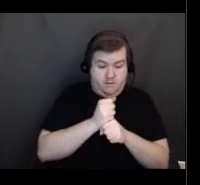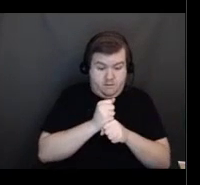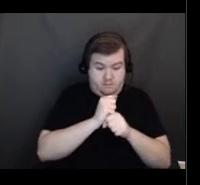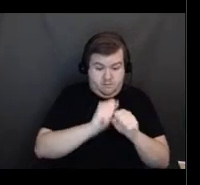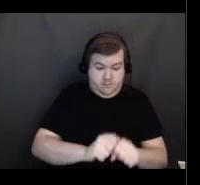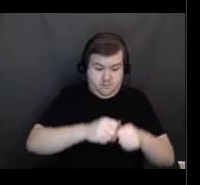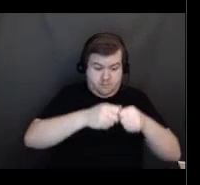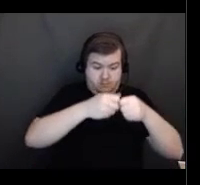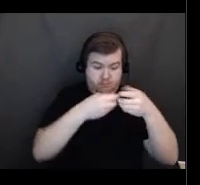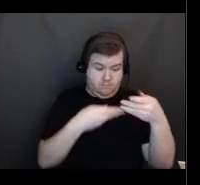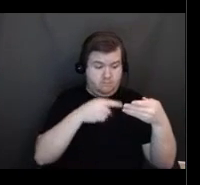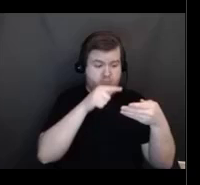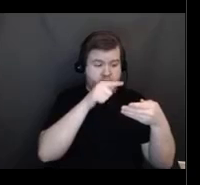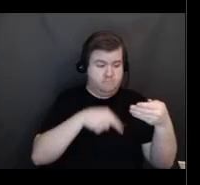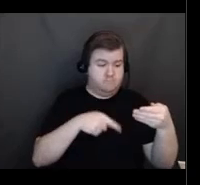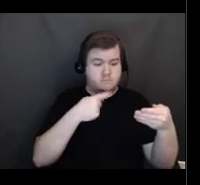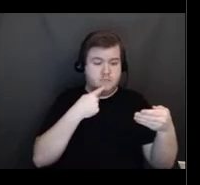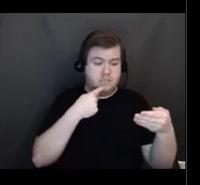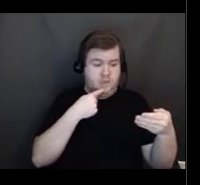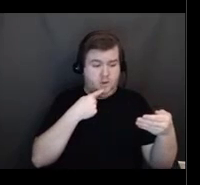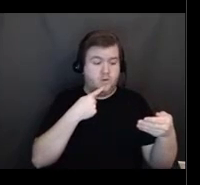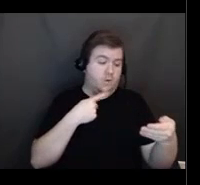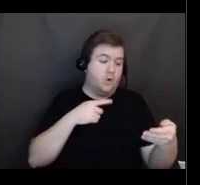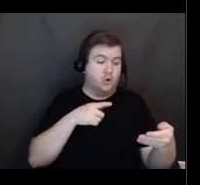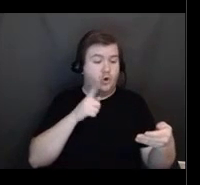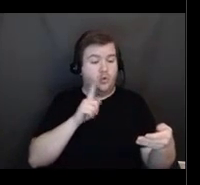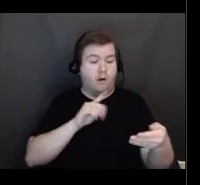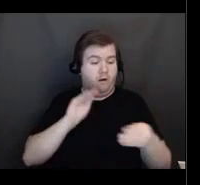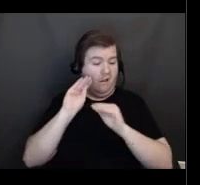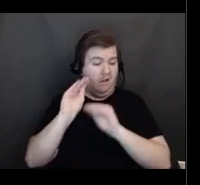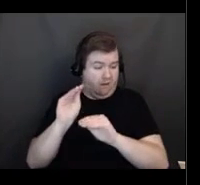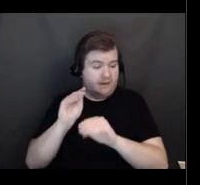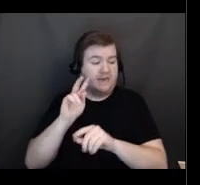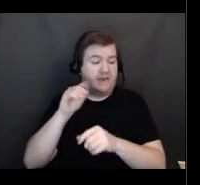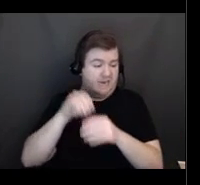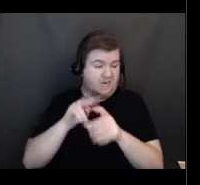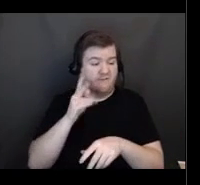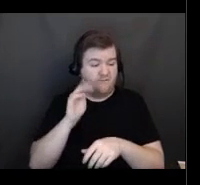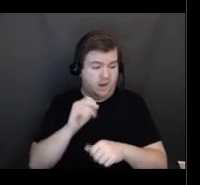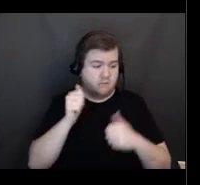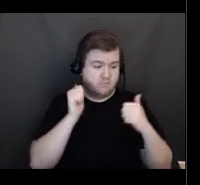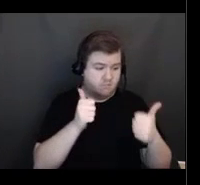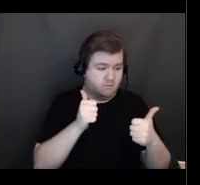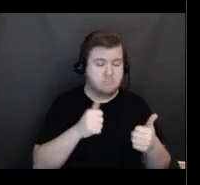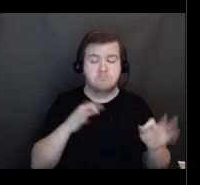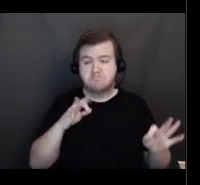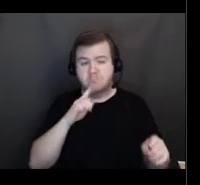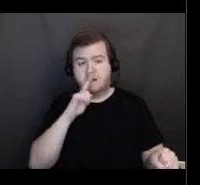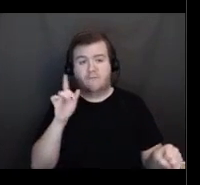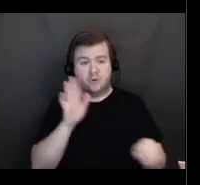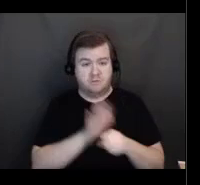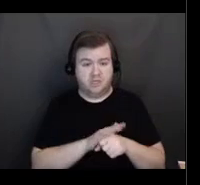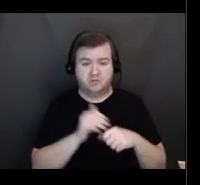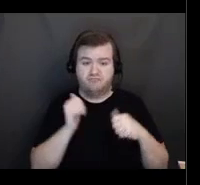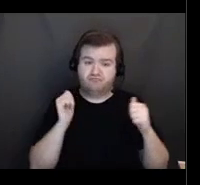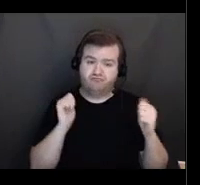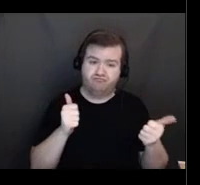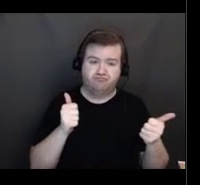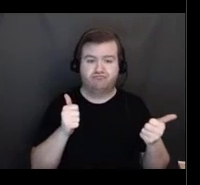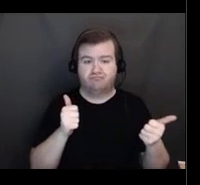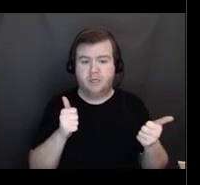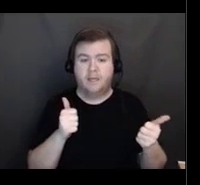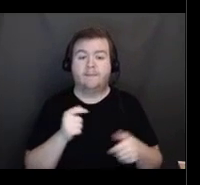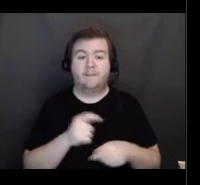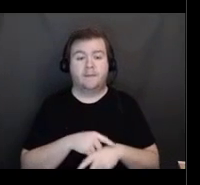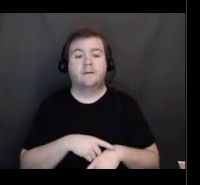once they have loaded you into the VAMS system. You will receive the email confirmation from DPH that they